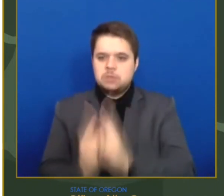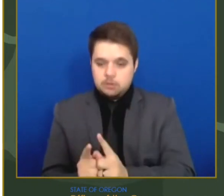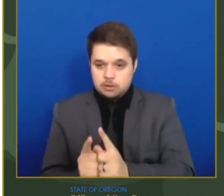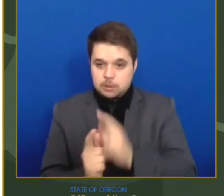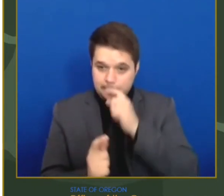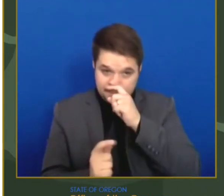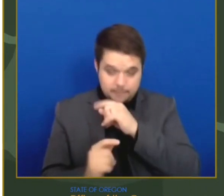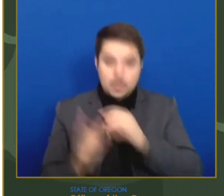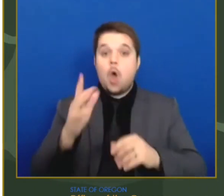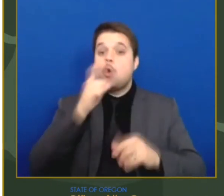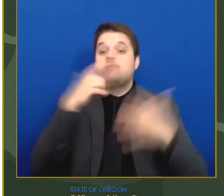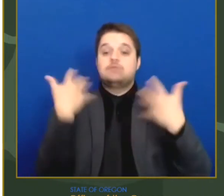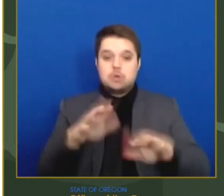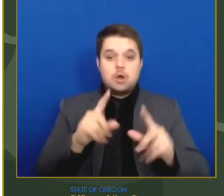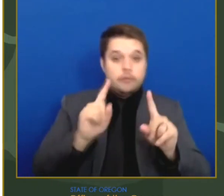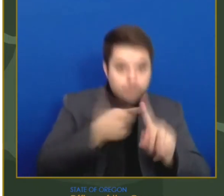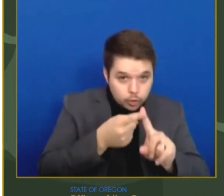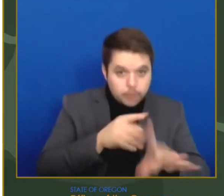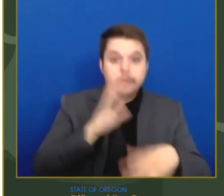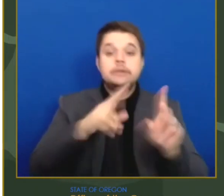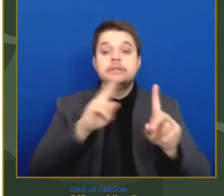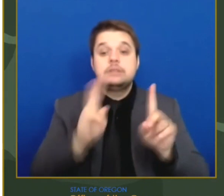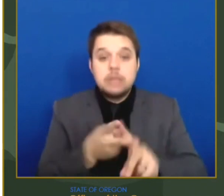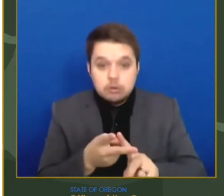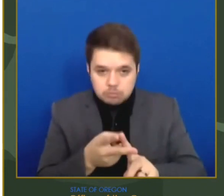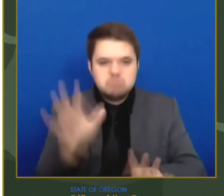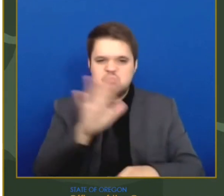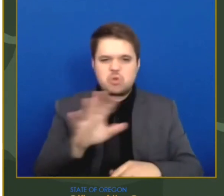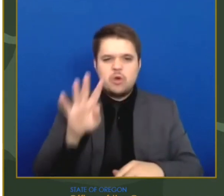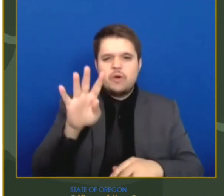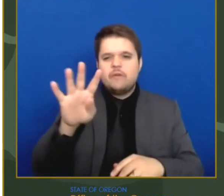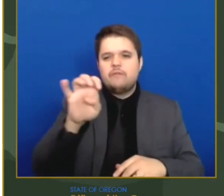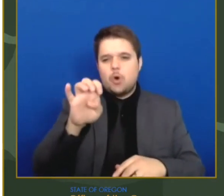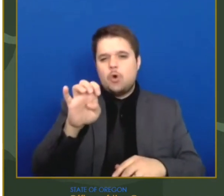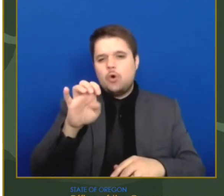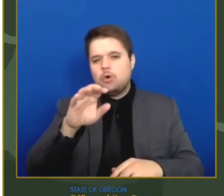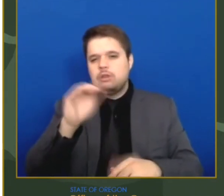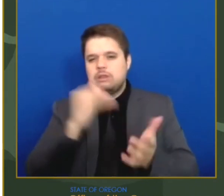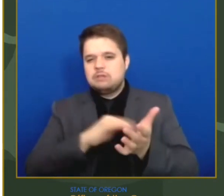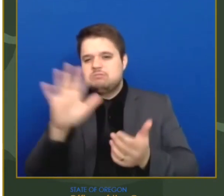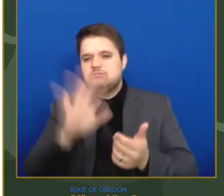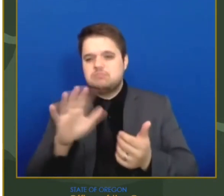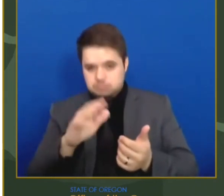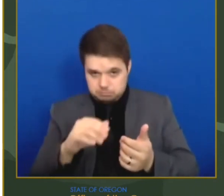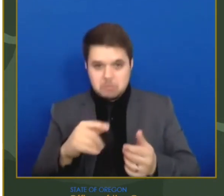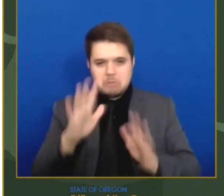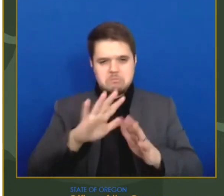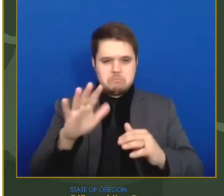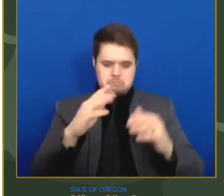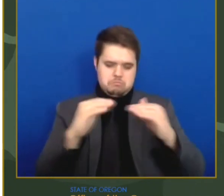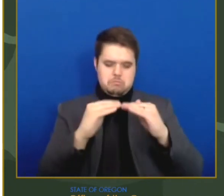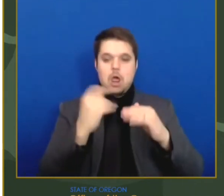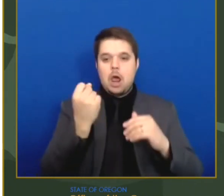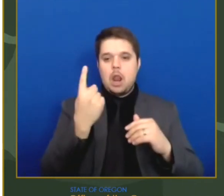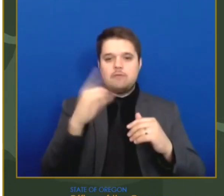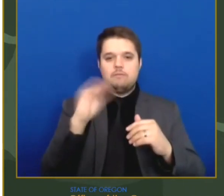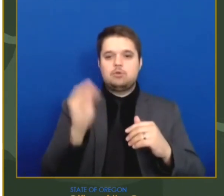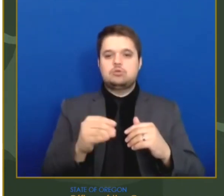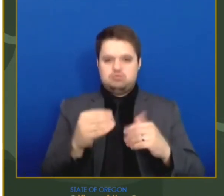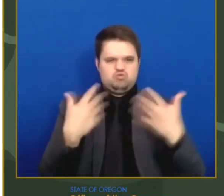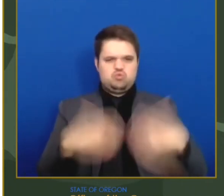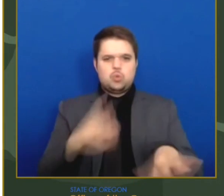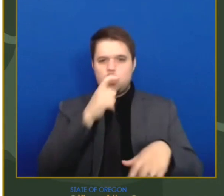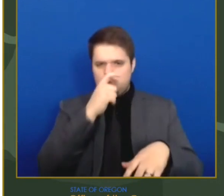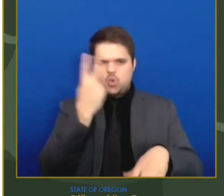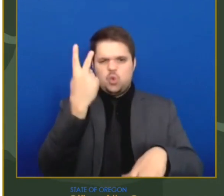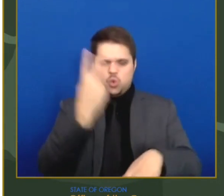,321 people. Overall, 11% of Oregonians have been fully vaccinated. We remain ahead of the national average for